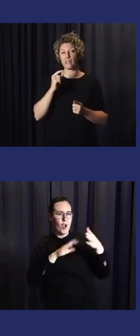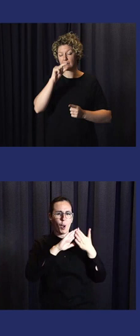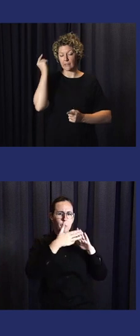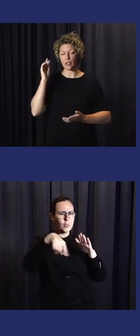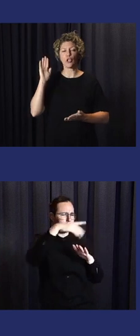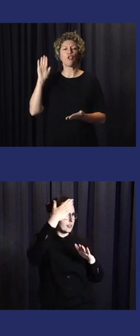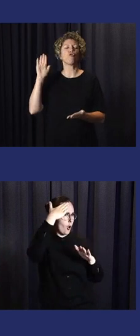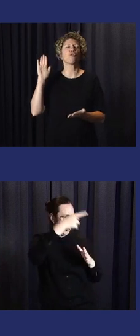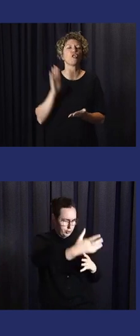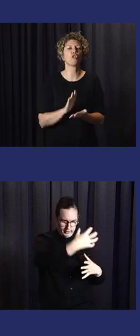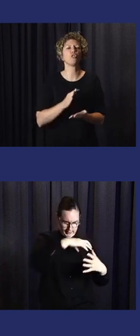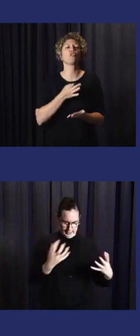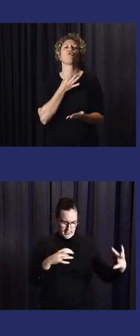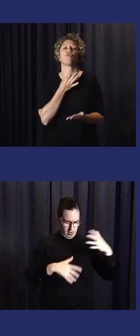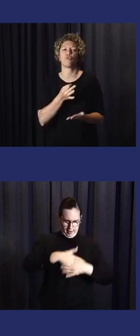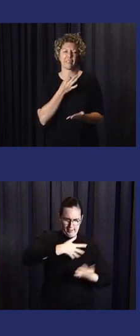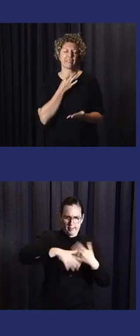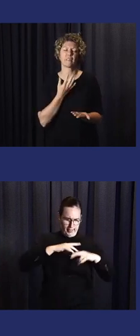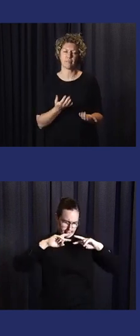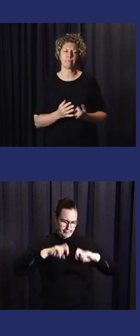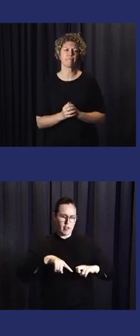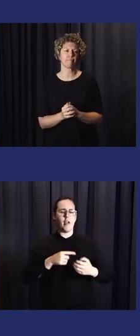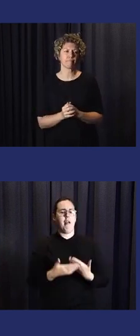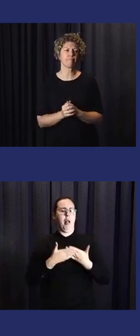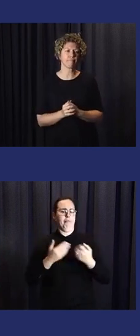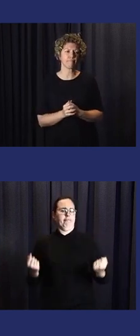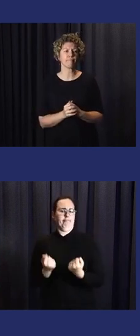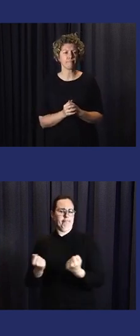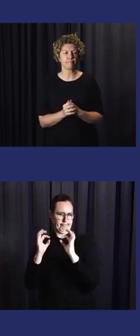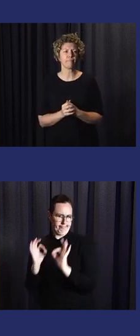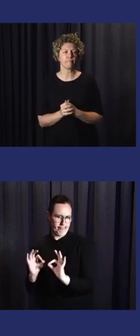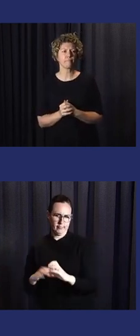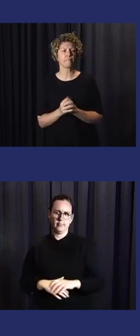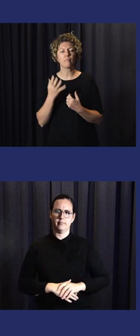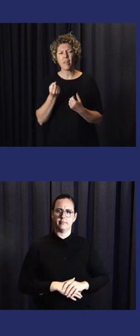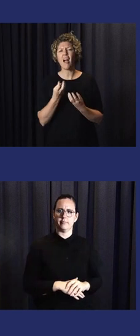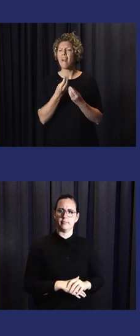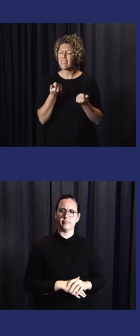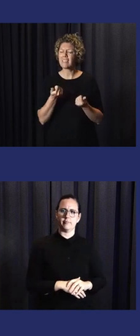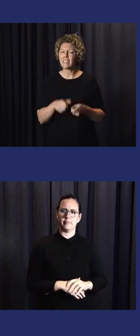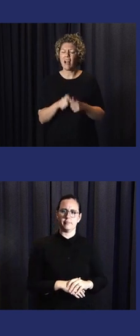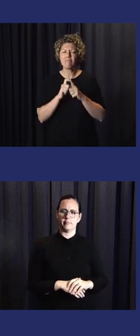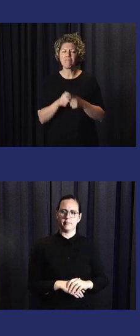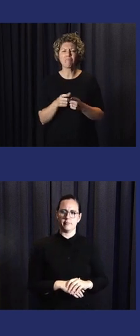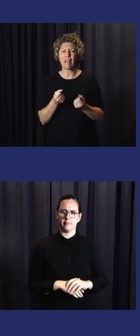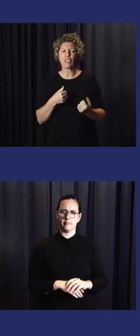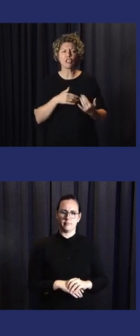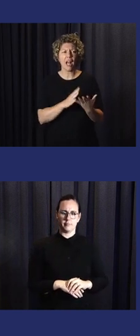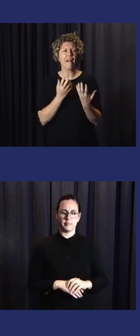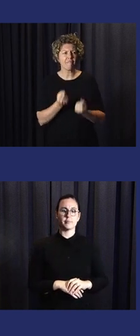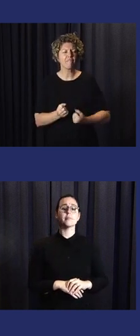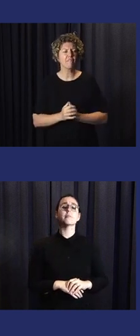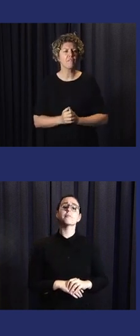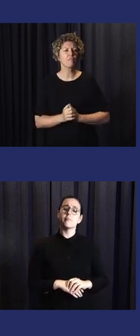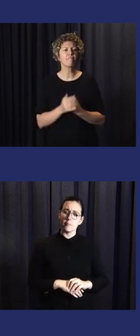And choose the early action to reduce the most which is affected by the community.